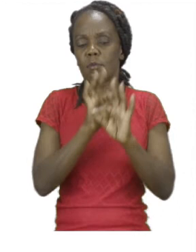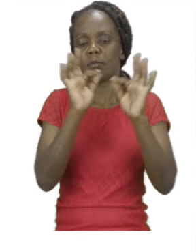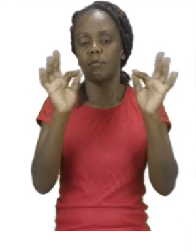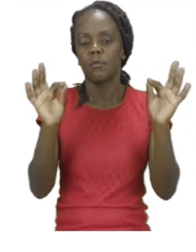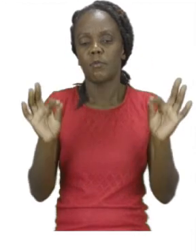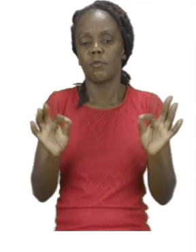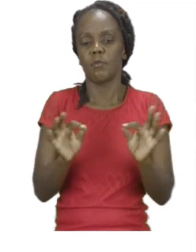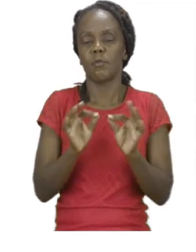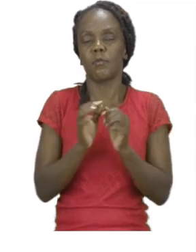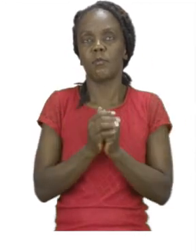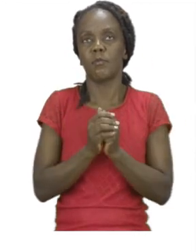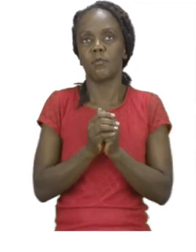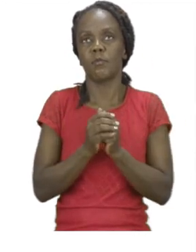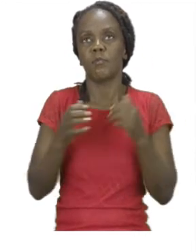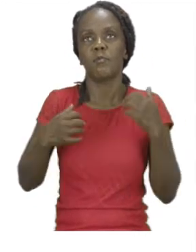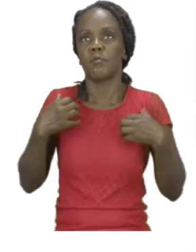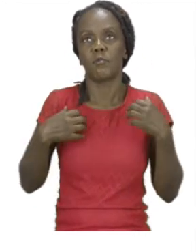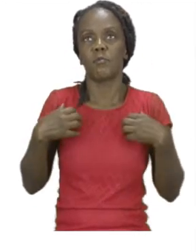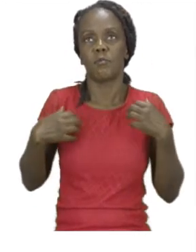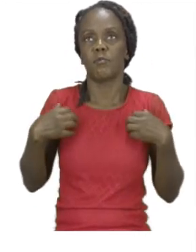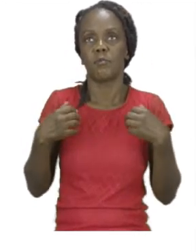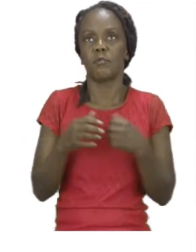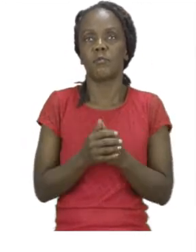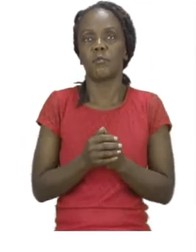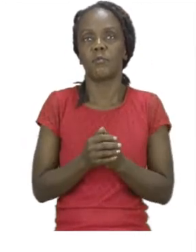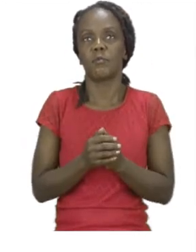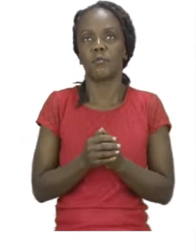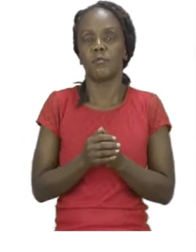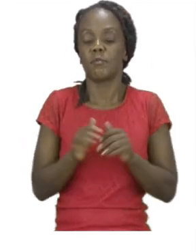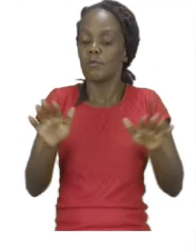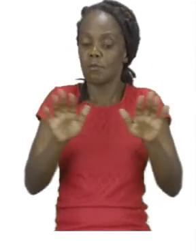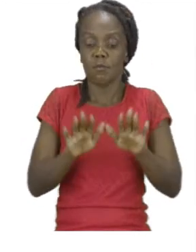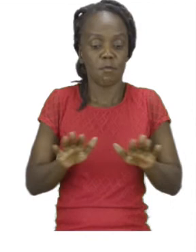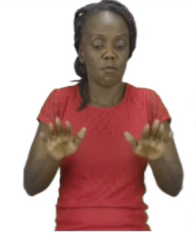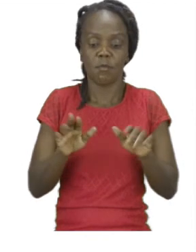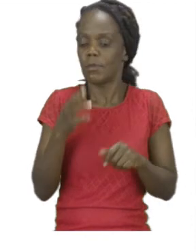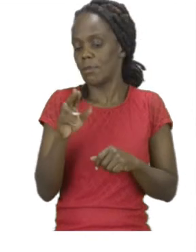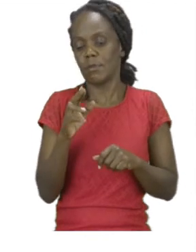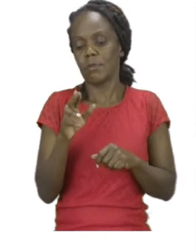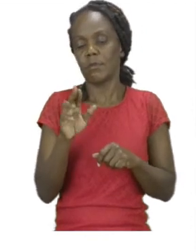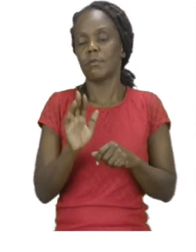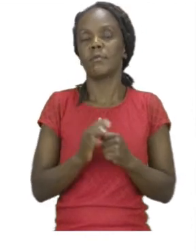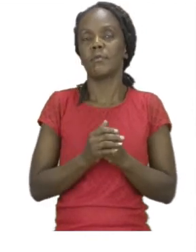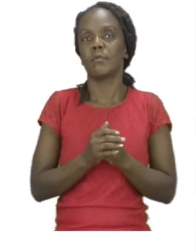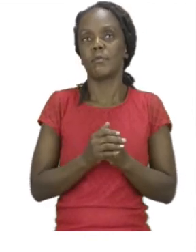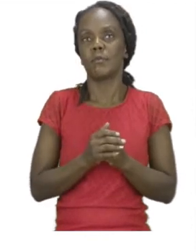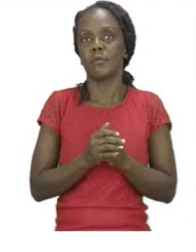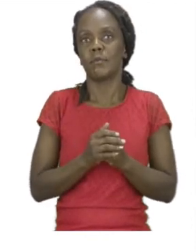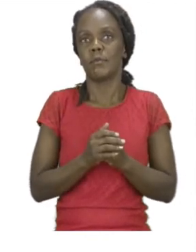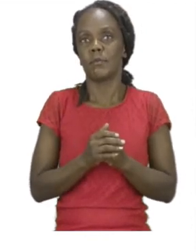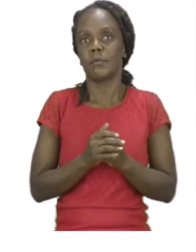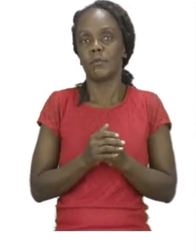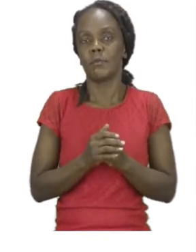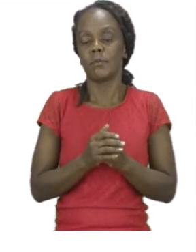And instead of coloring the teddy bear like we always do, this time, you are going to tear some papers and